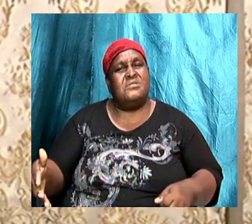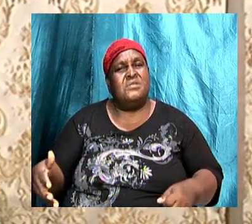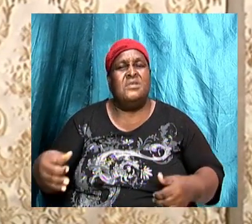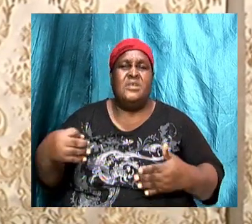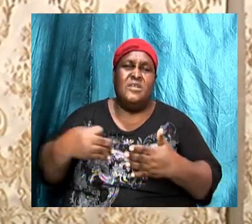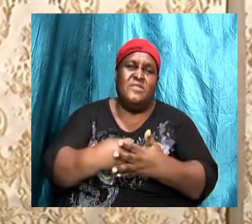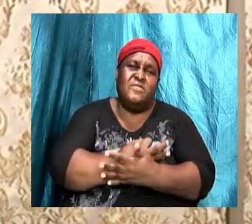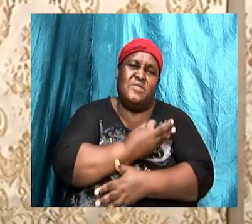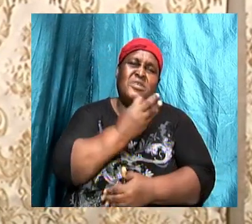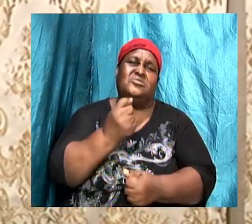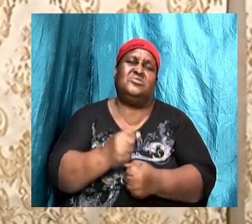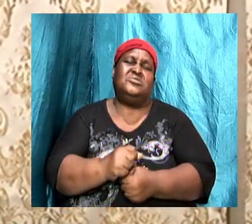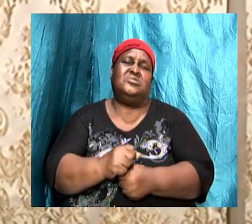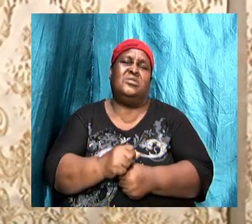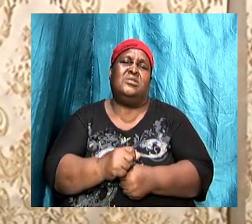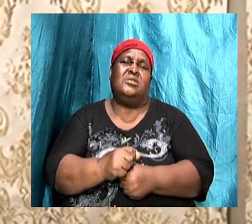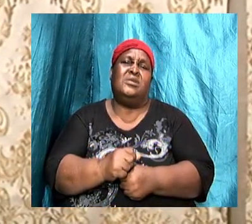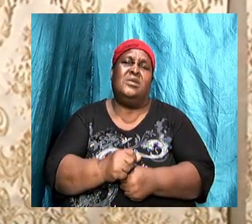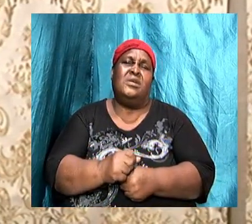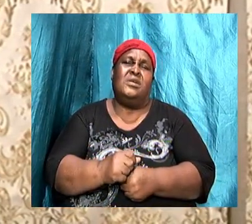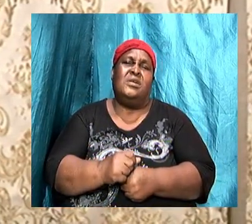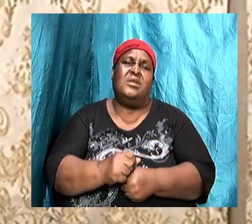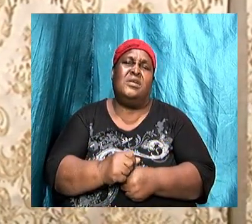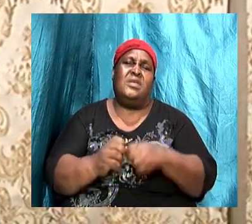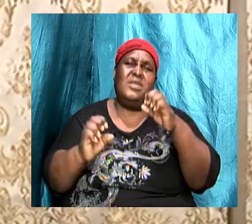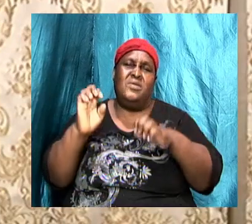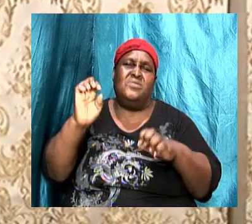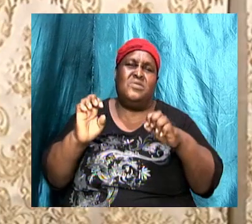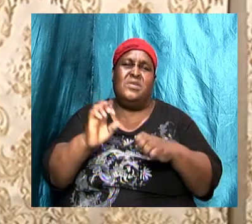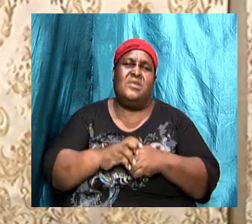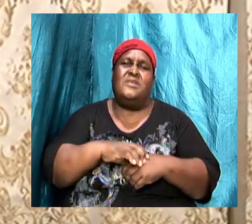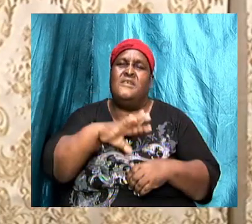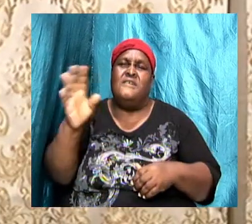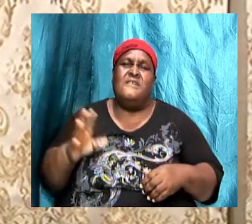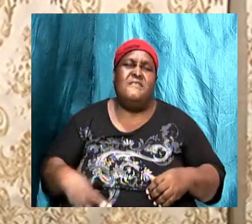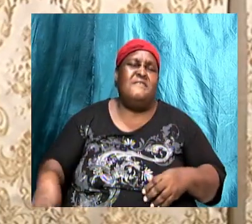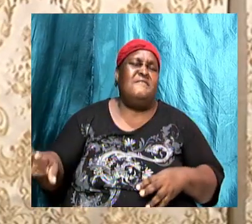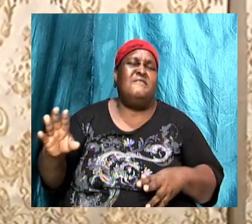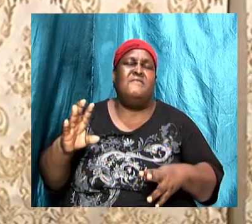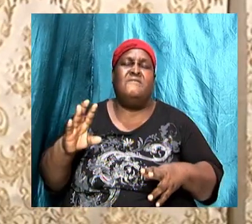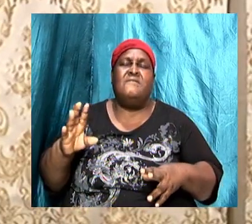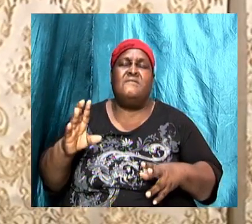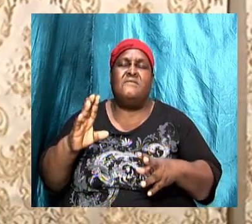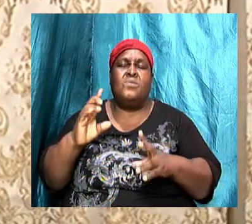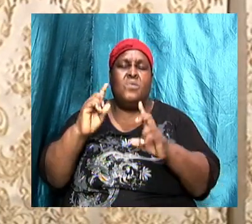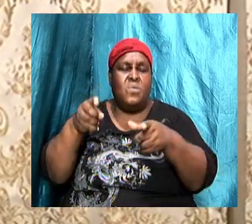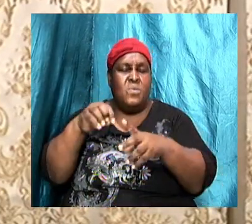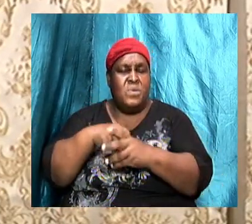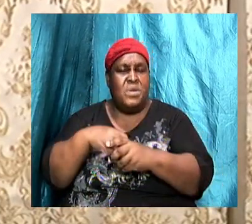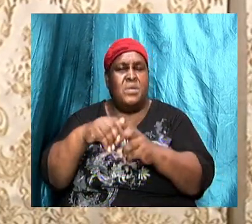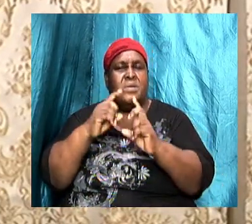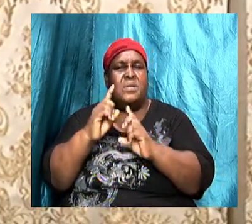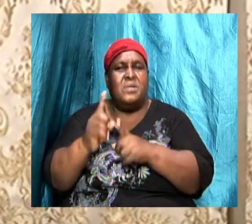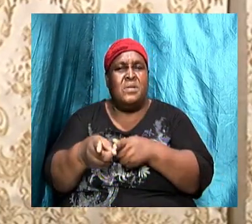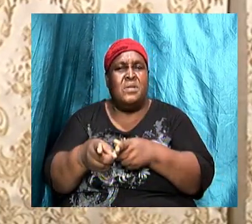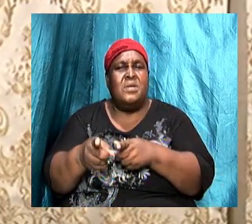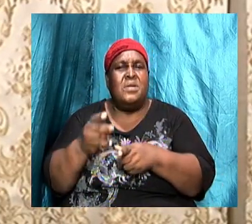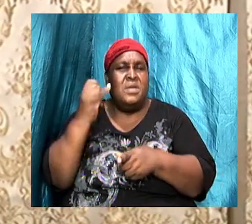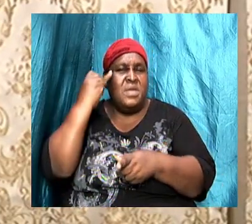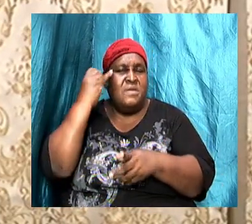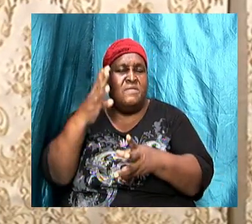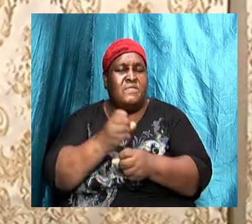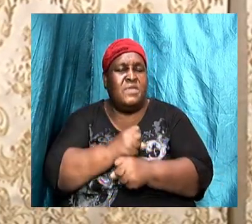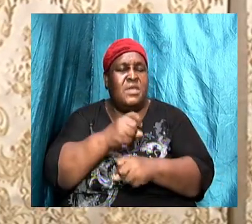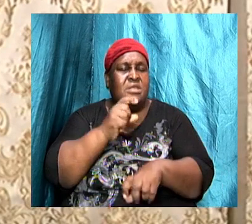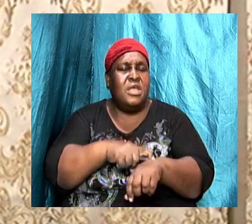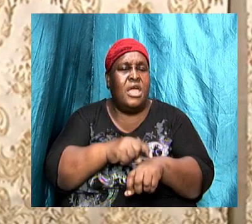Get ourselves in order. But we'll never get in order if we have taken time off